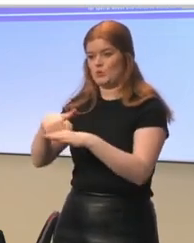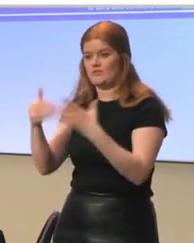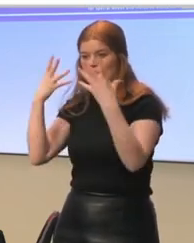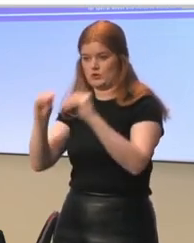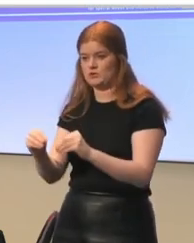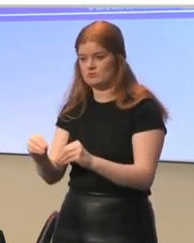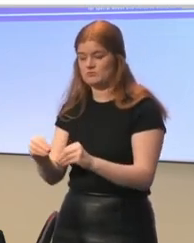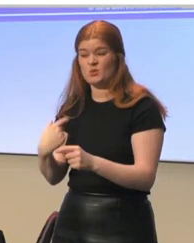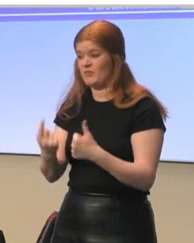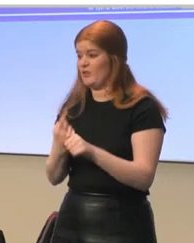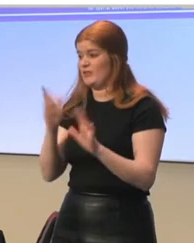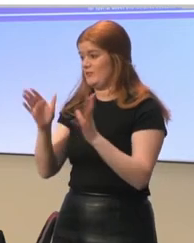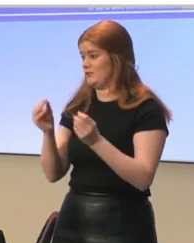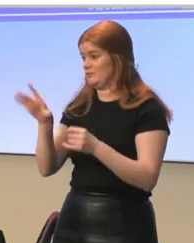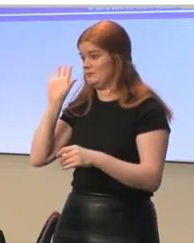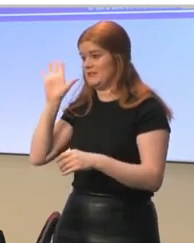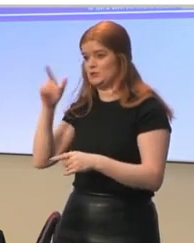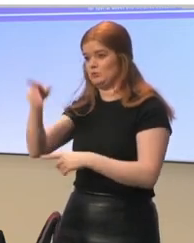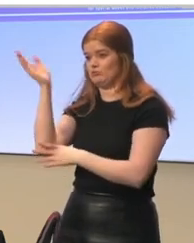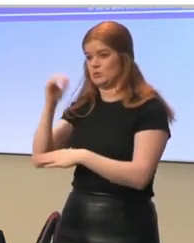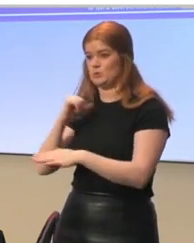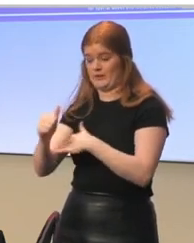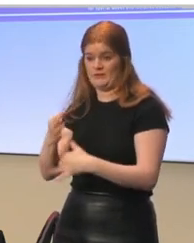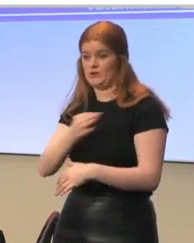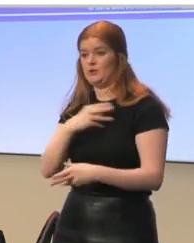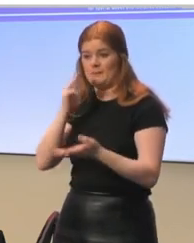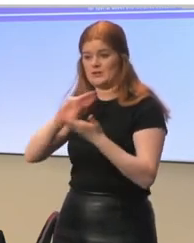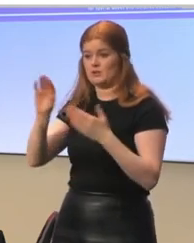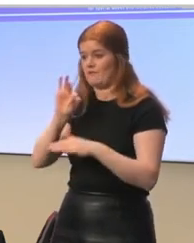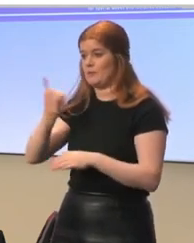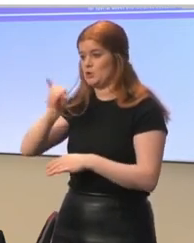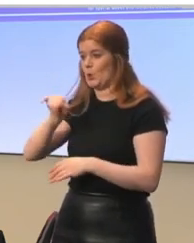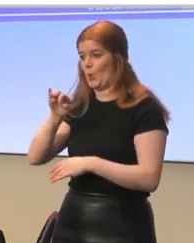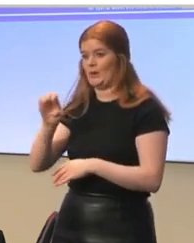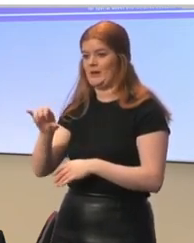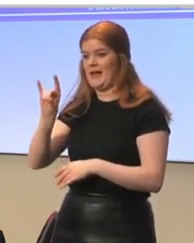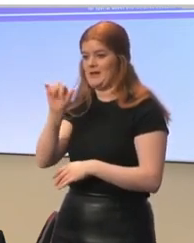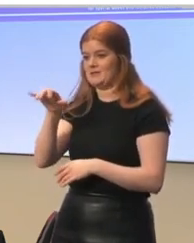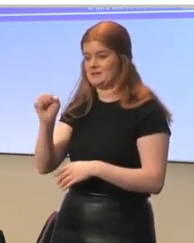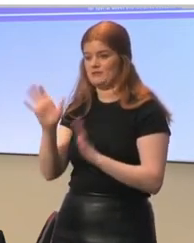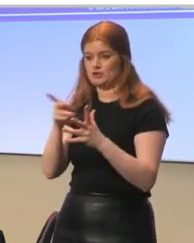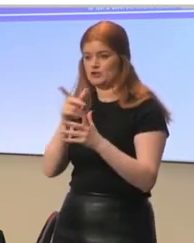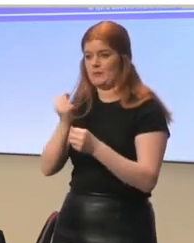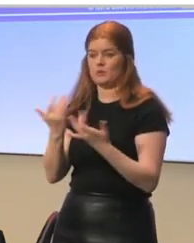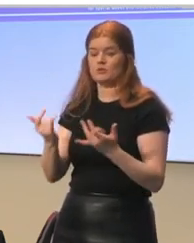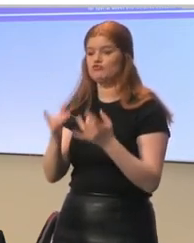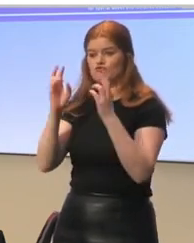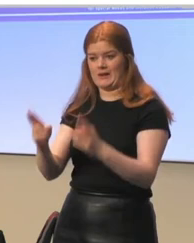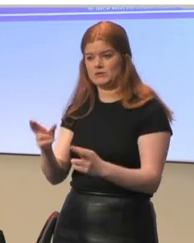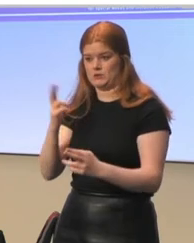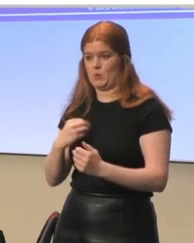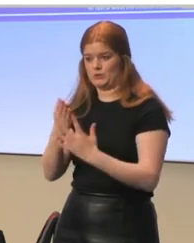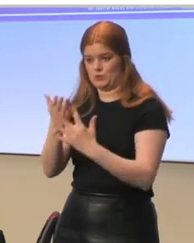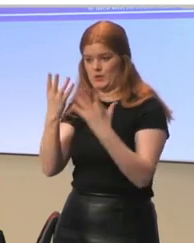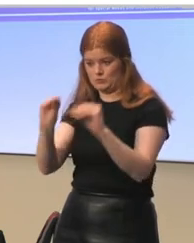already heard today in the welcome message this morning from Joe Hayes. He talked about the right to education